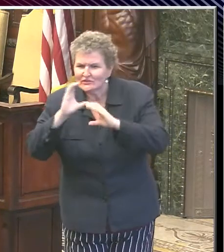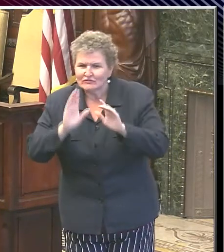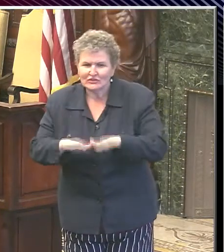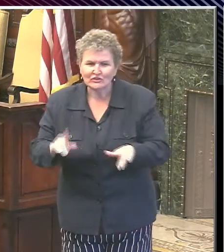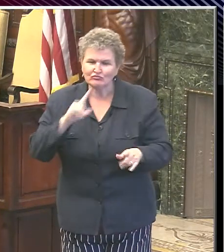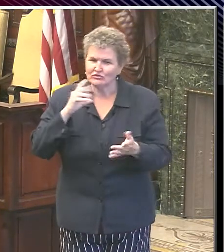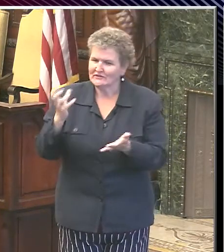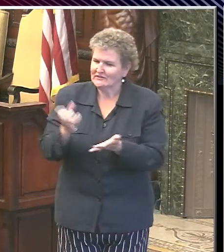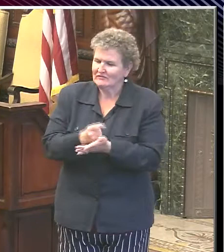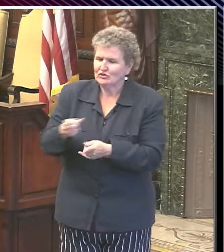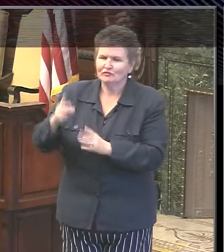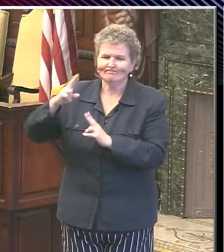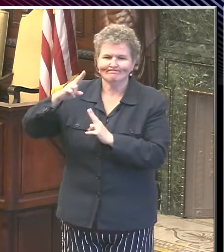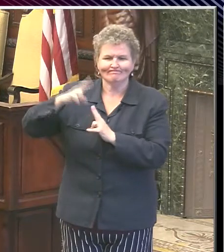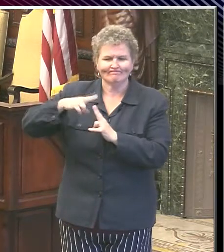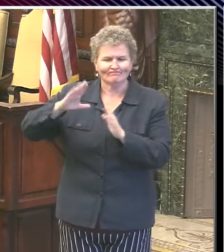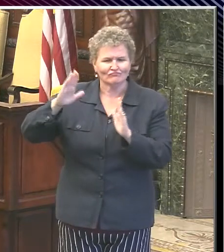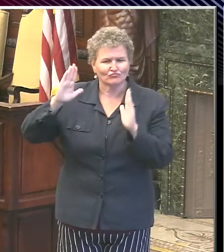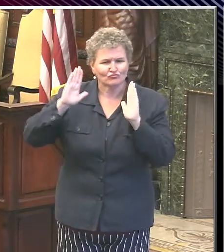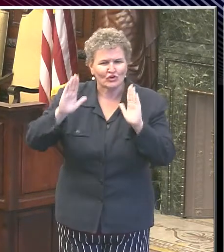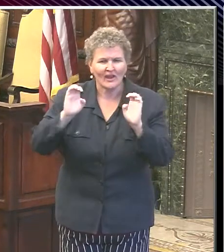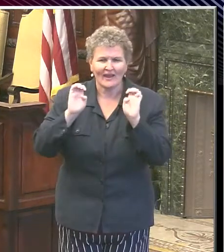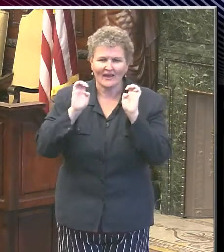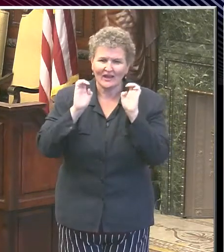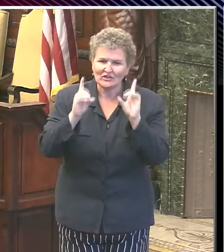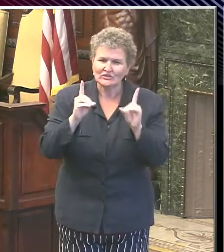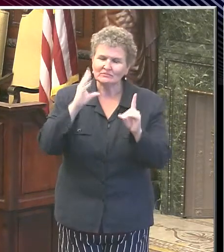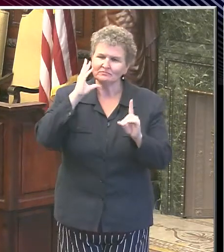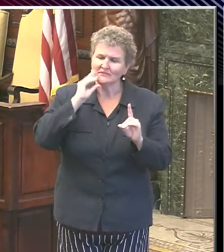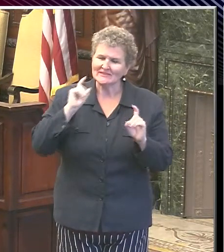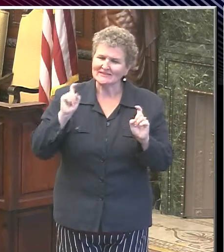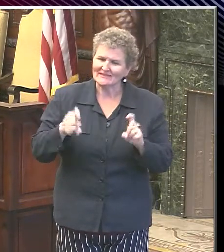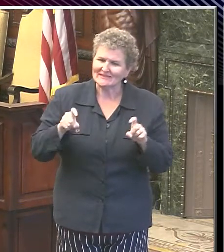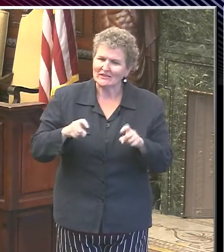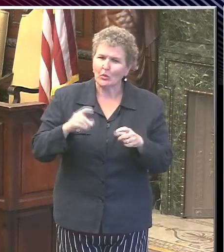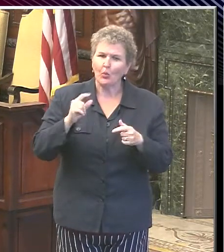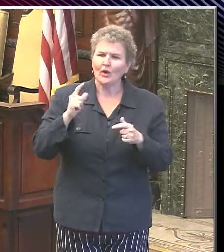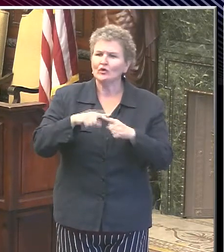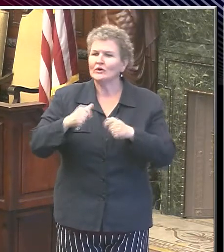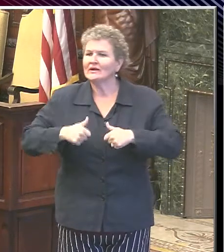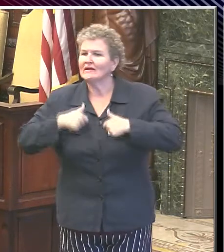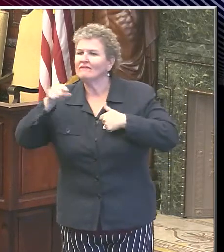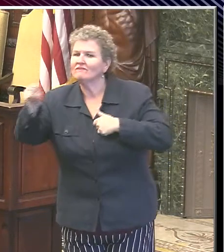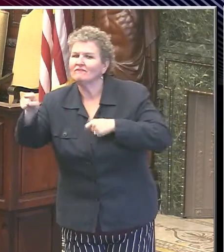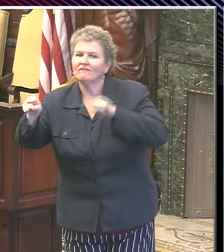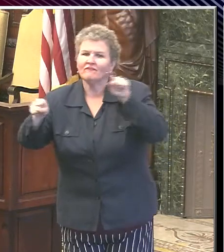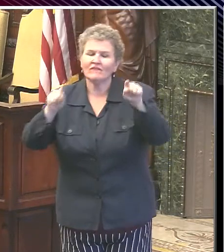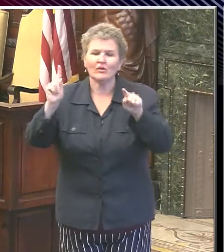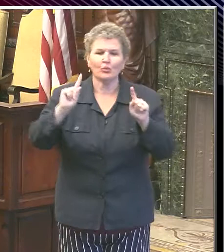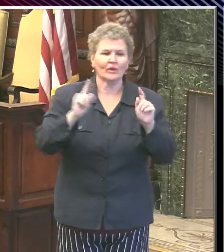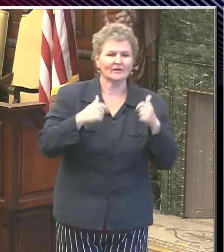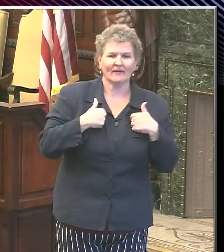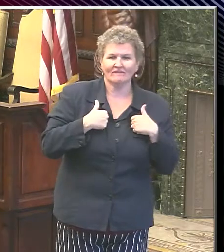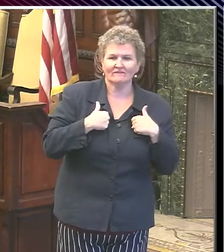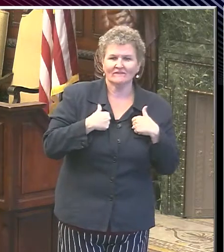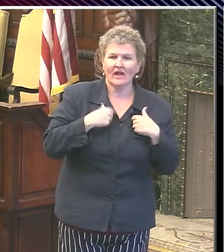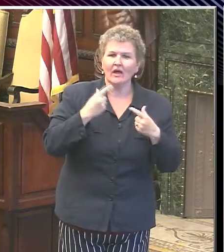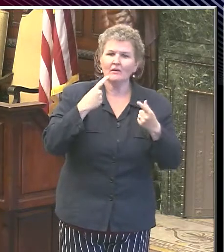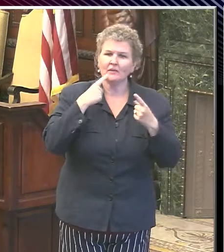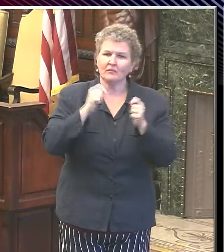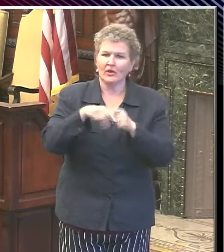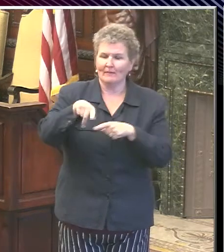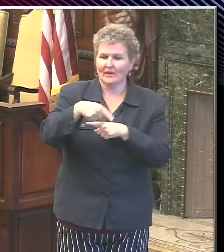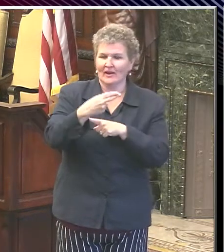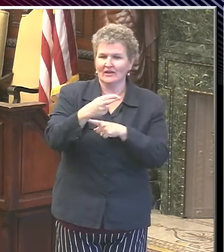educational education experiences, regardless of their family's income or zip code, which is why I'm really glad to announce that PHL Pre-K is